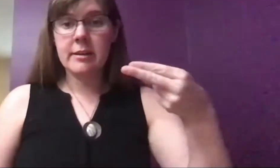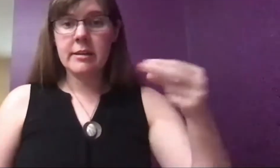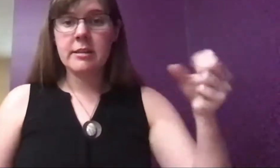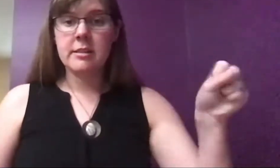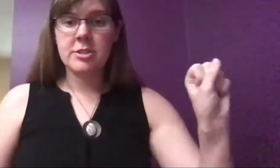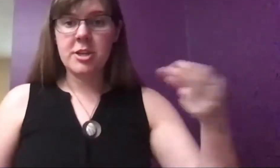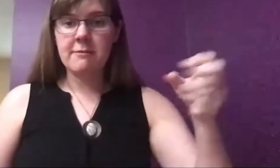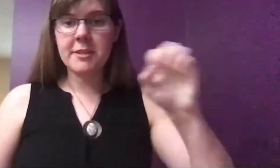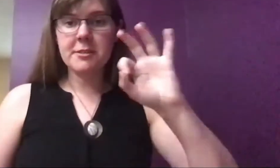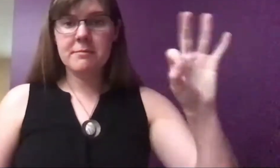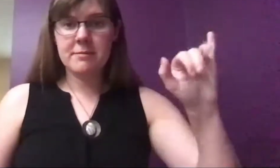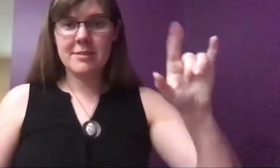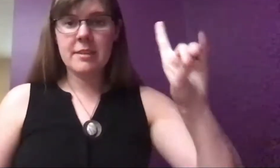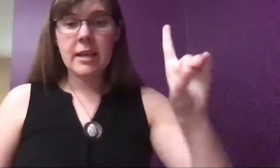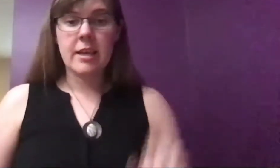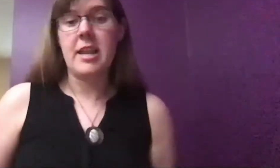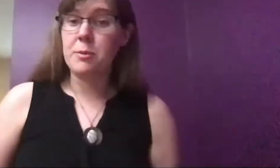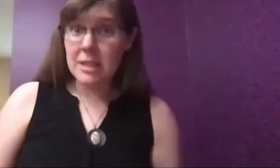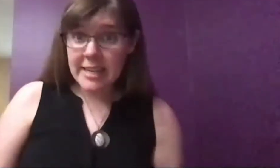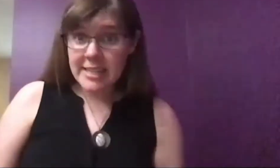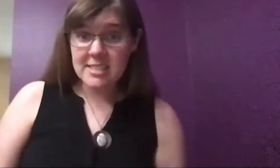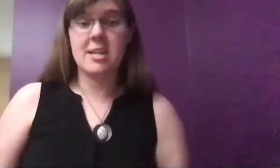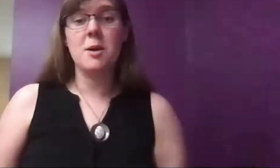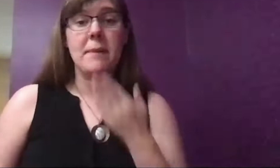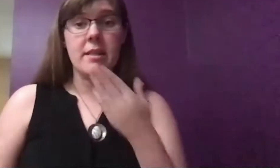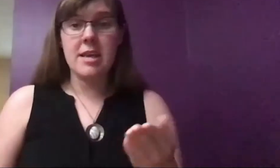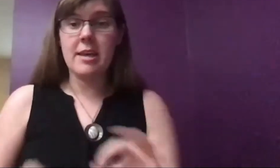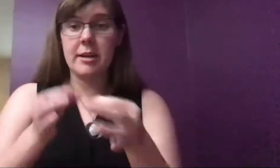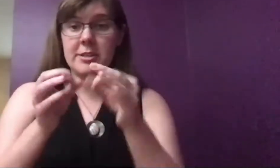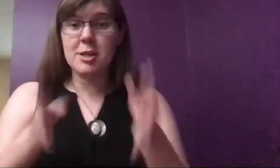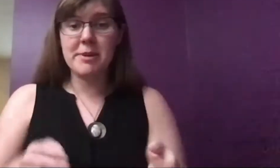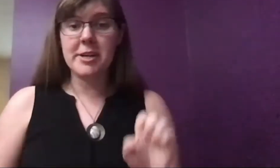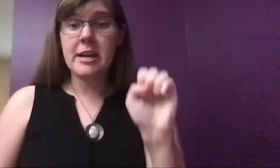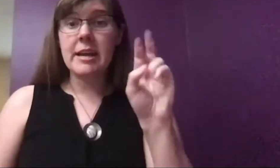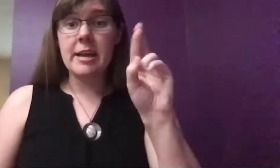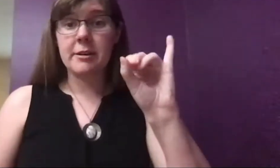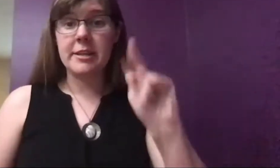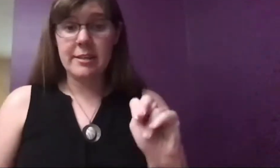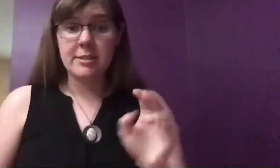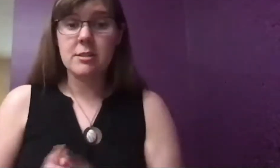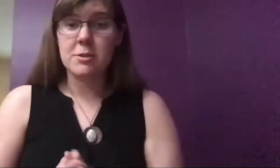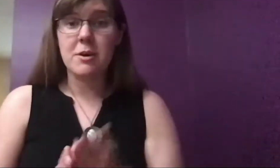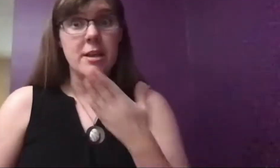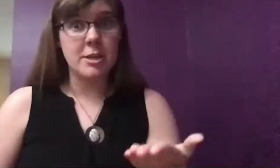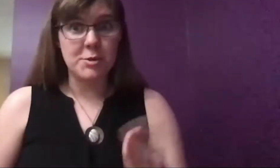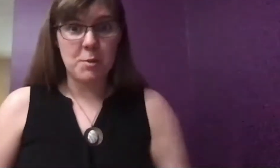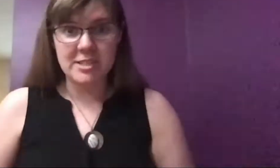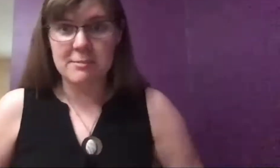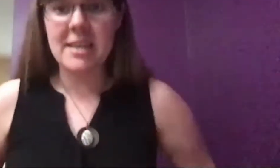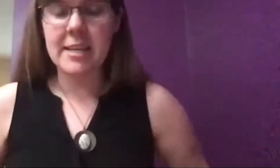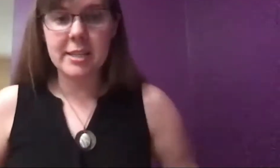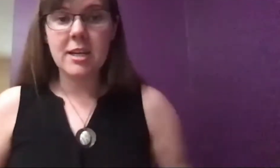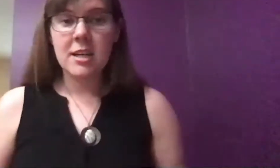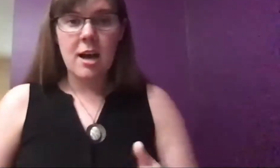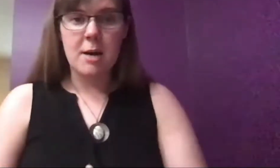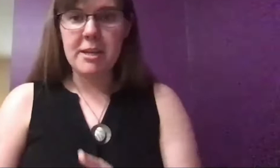Sheffield and I would like to start by thanking our interpreter, Aaron. So thank you so much for